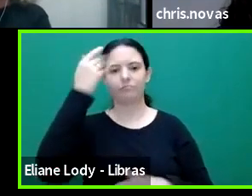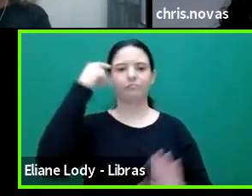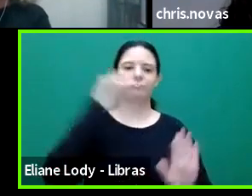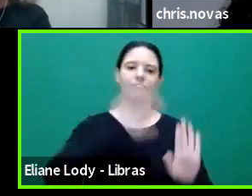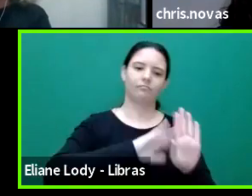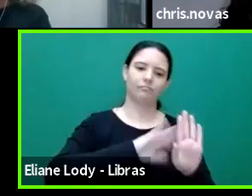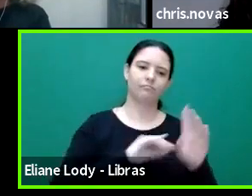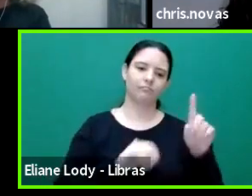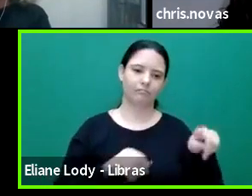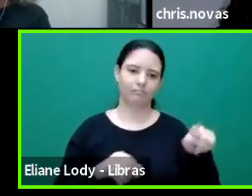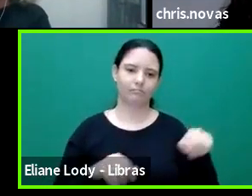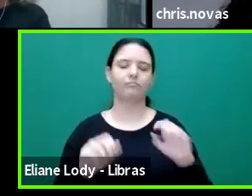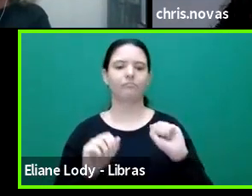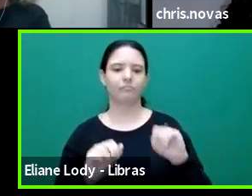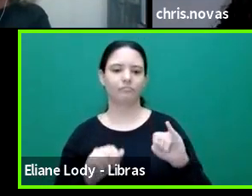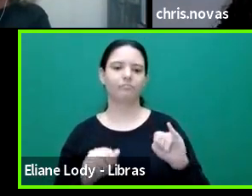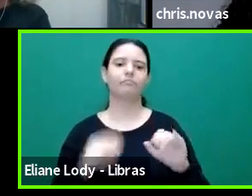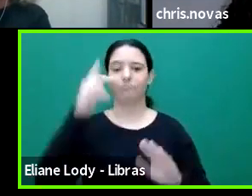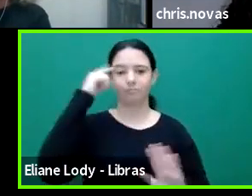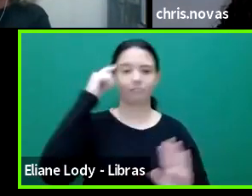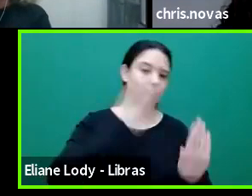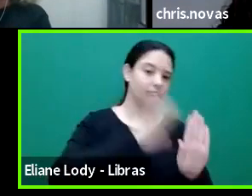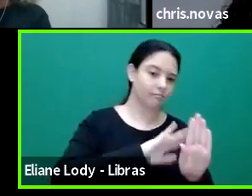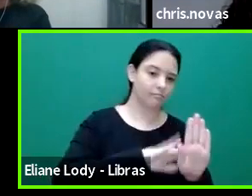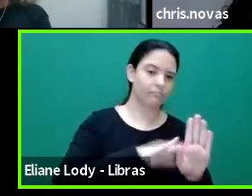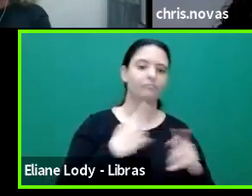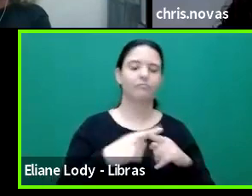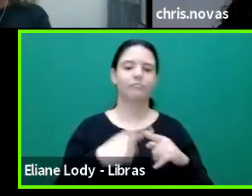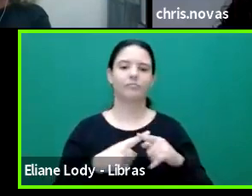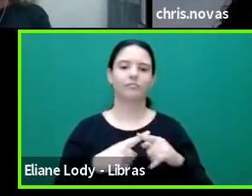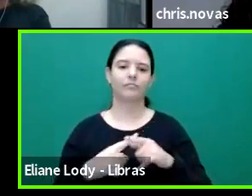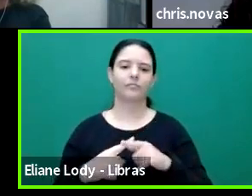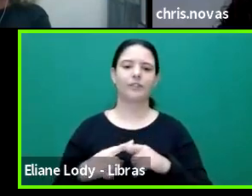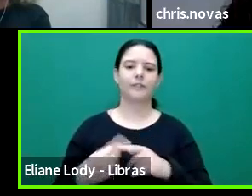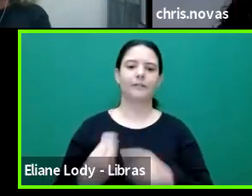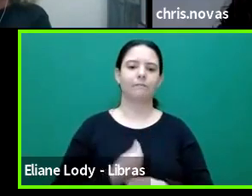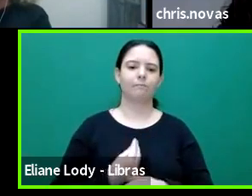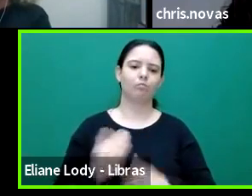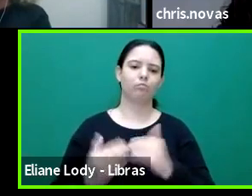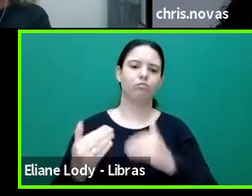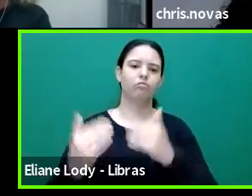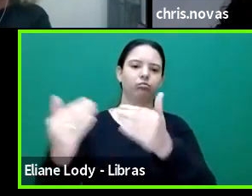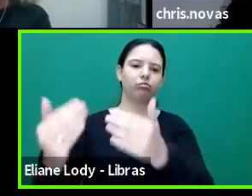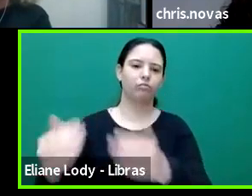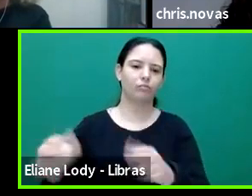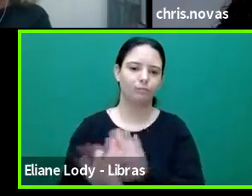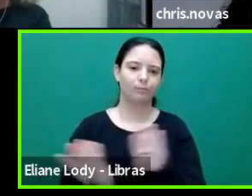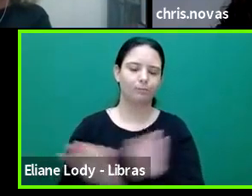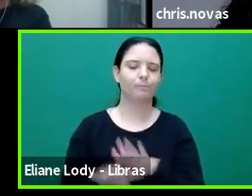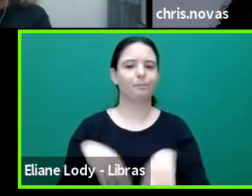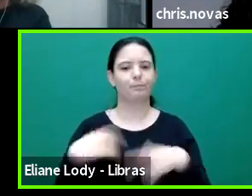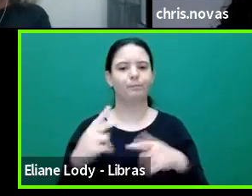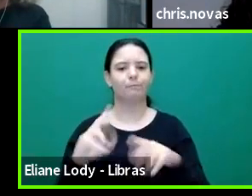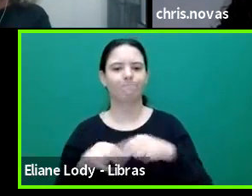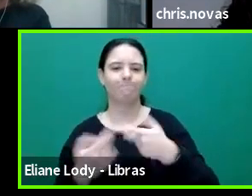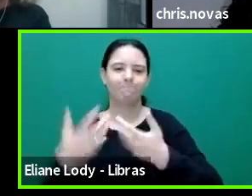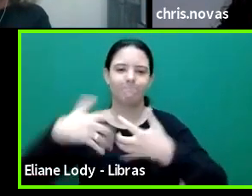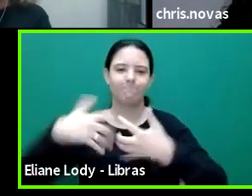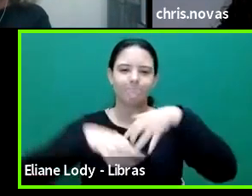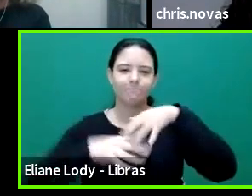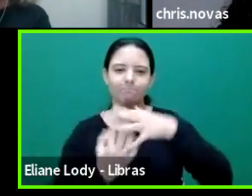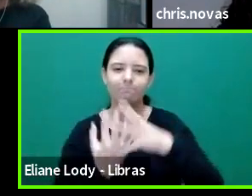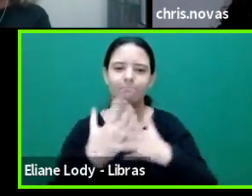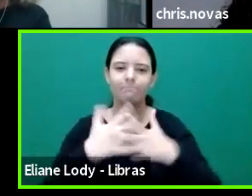trajectories and change that the people are working through. And I think if Anna were here, one of the things she would